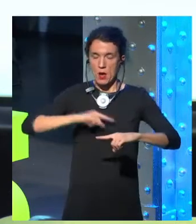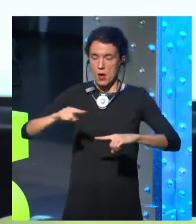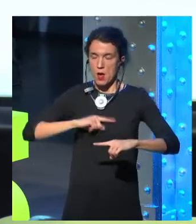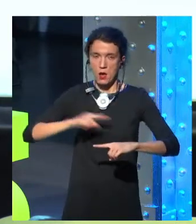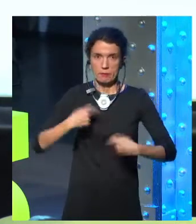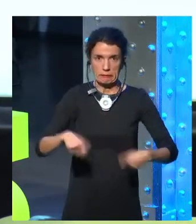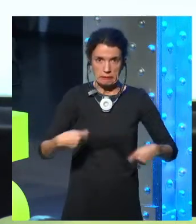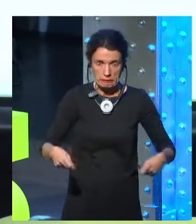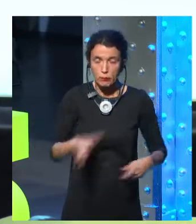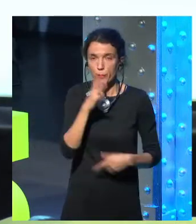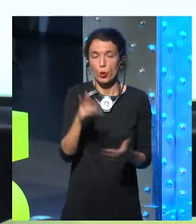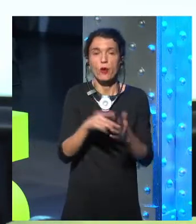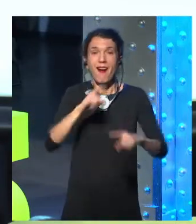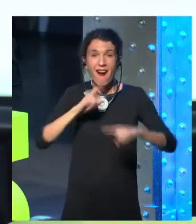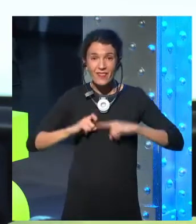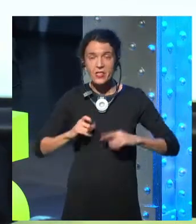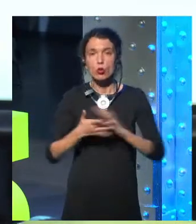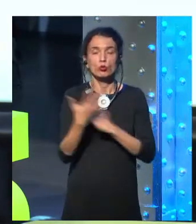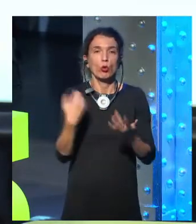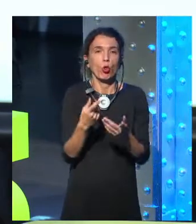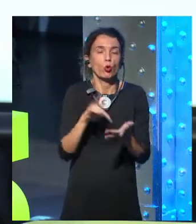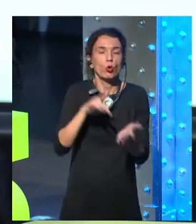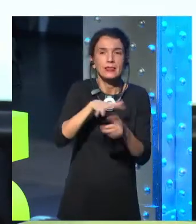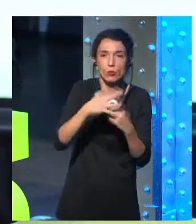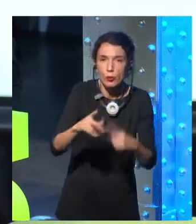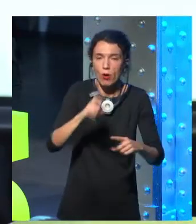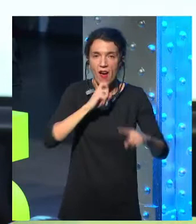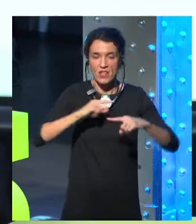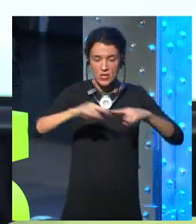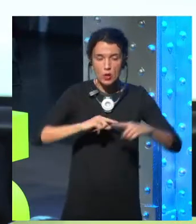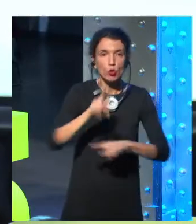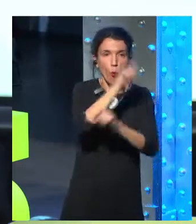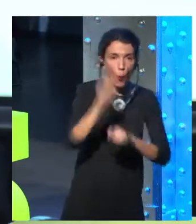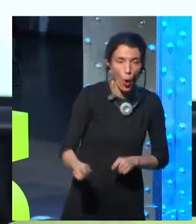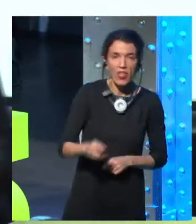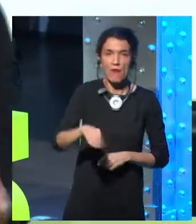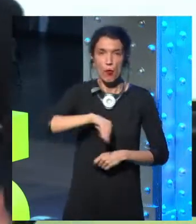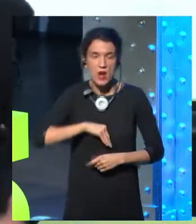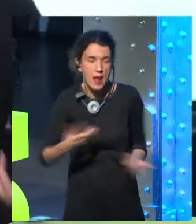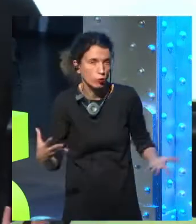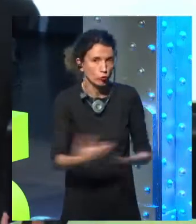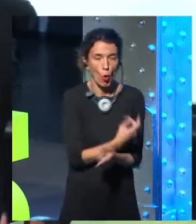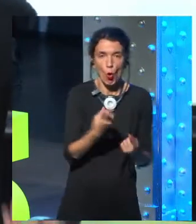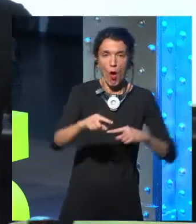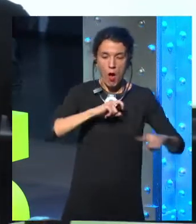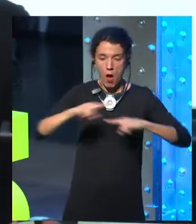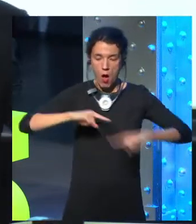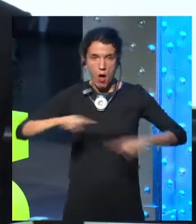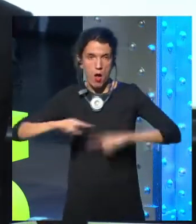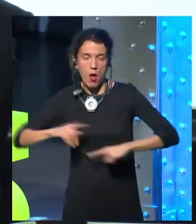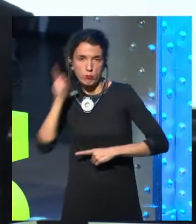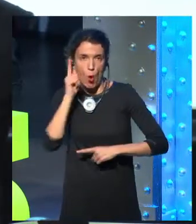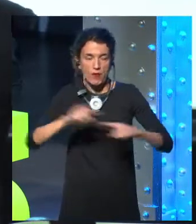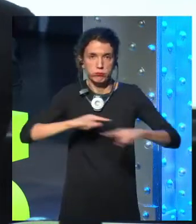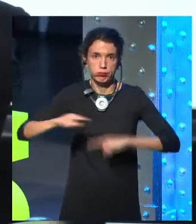-threatening for me. It's an insulin pump. I need to know when to refill the insulin. So he has to set a secondary alarm on his phone that goes off and